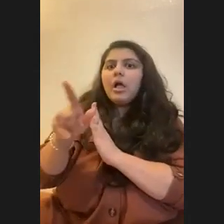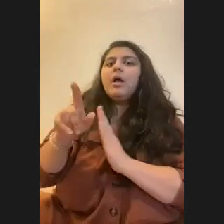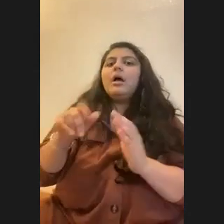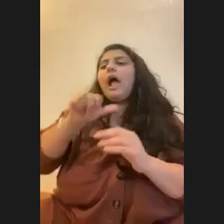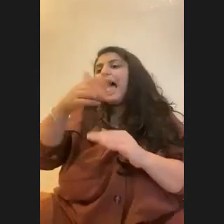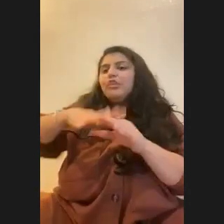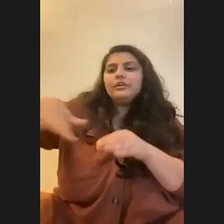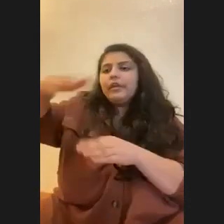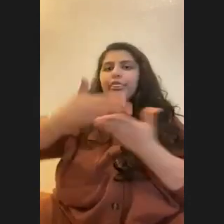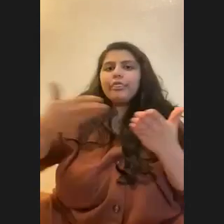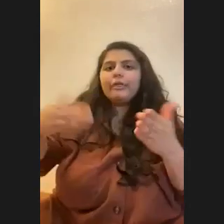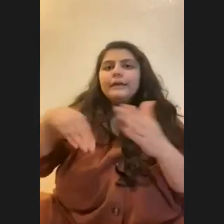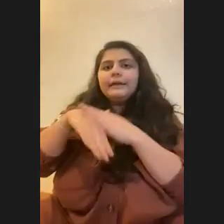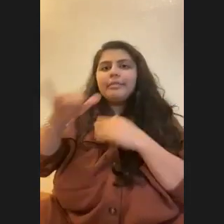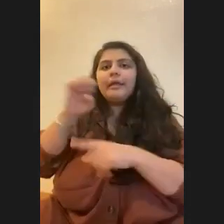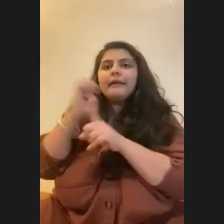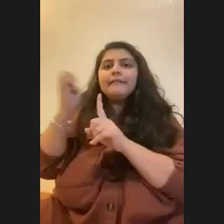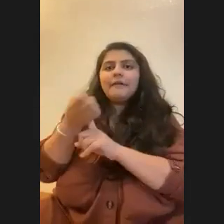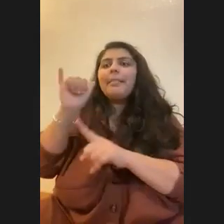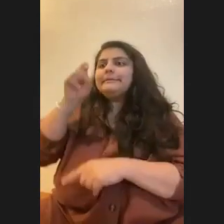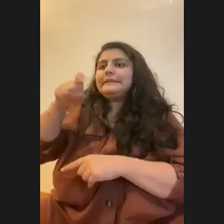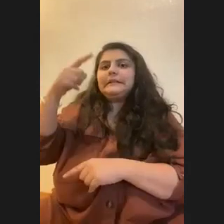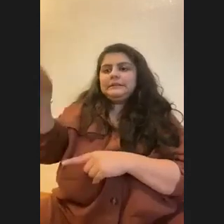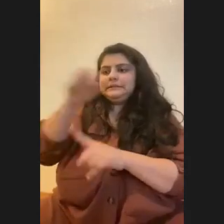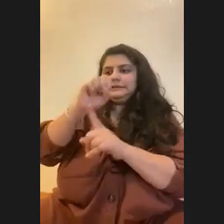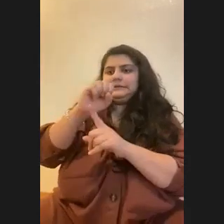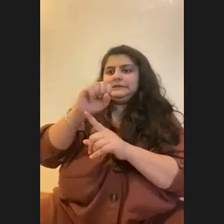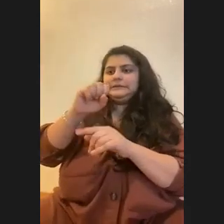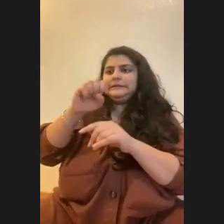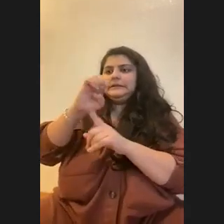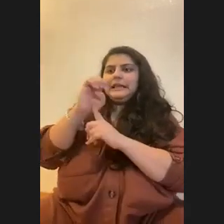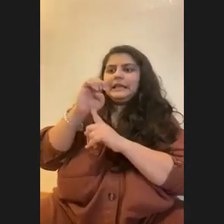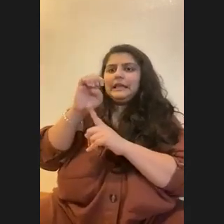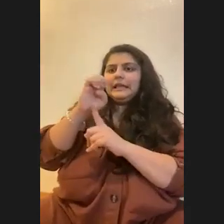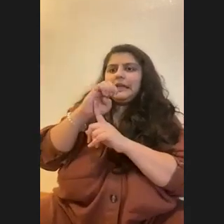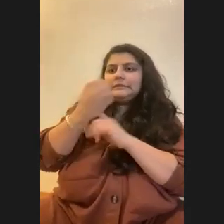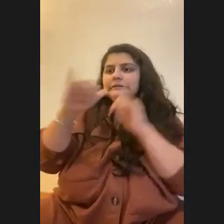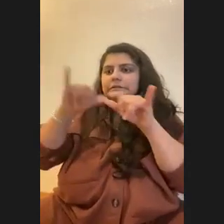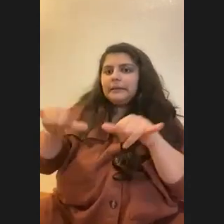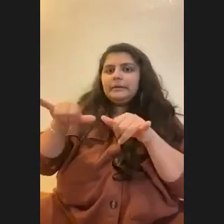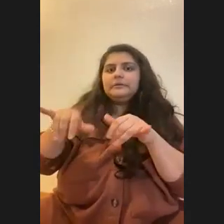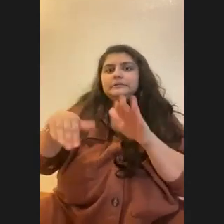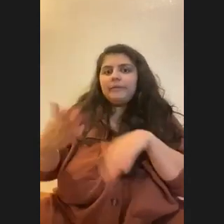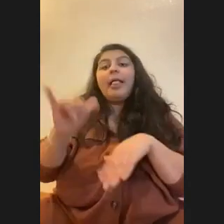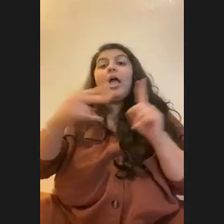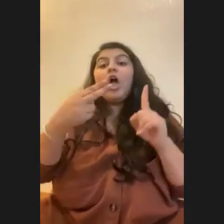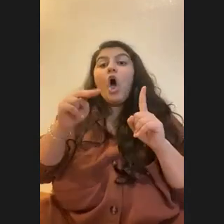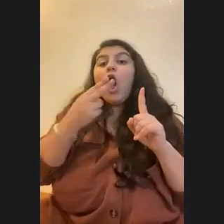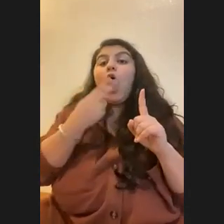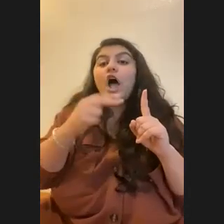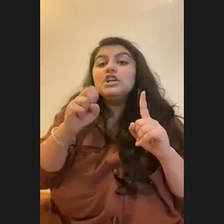environment that are necessary for that ecosystem to function, right? Like honeysuckle in Ohio are extremely invasive.